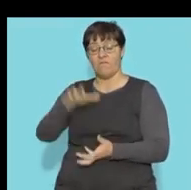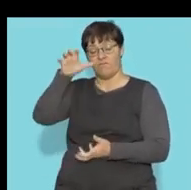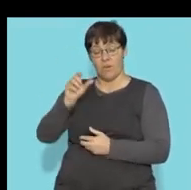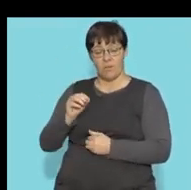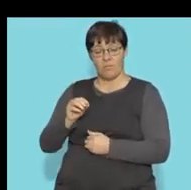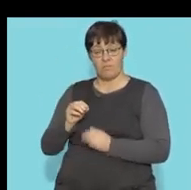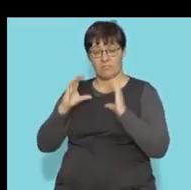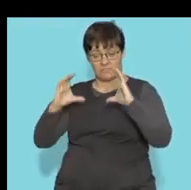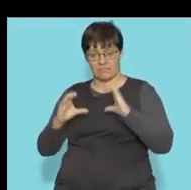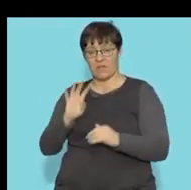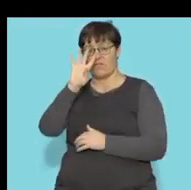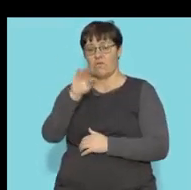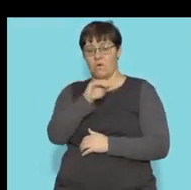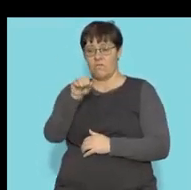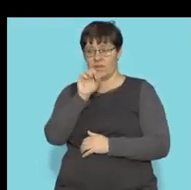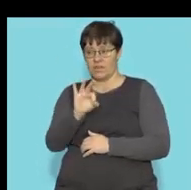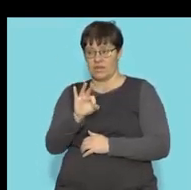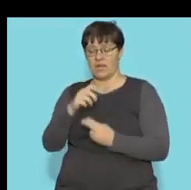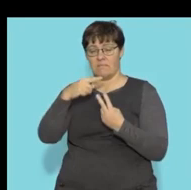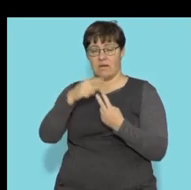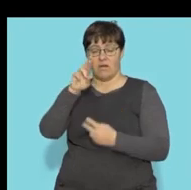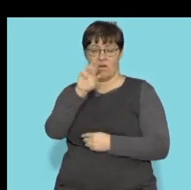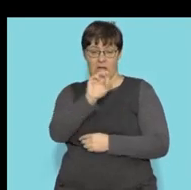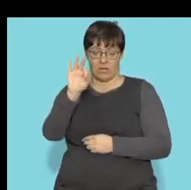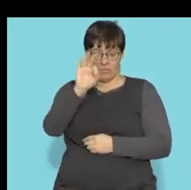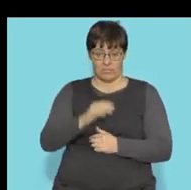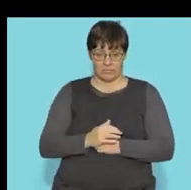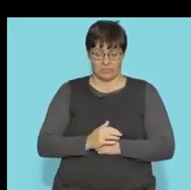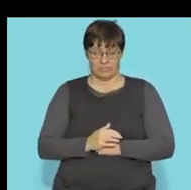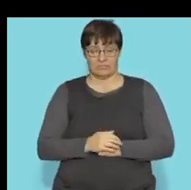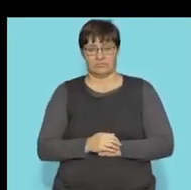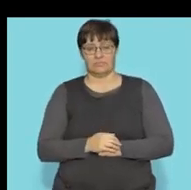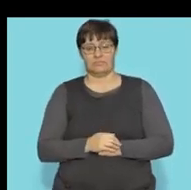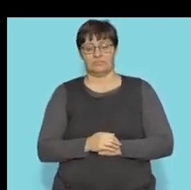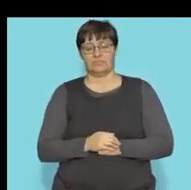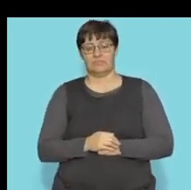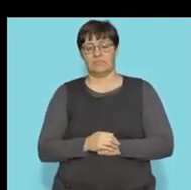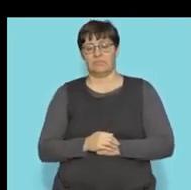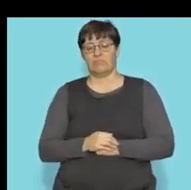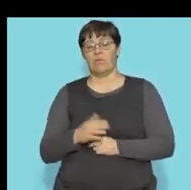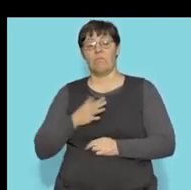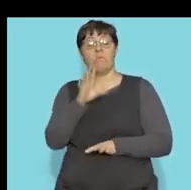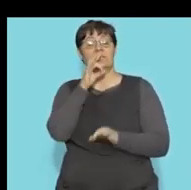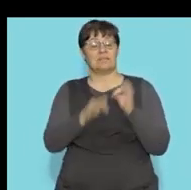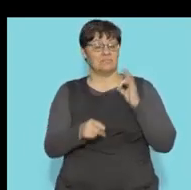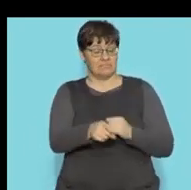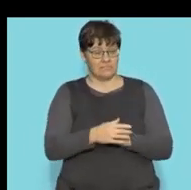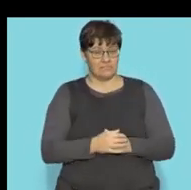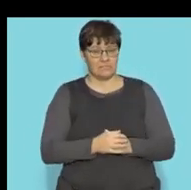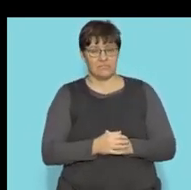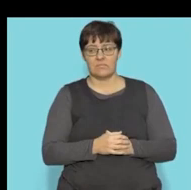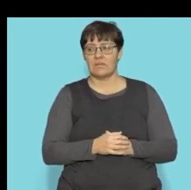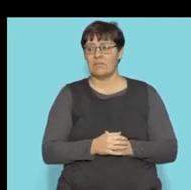volume of a sphere is 4 over 3 pi r cubed. So if I want to simplify this,